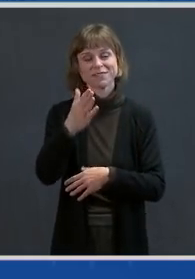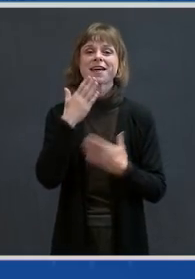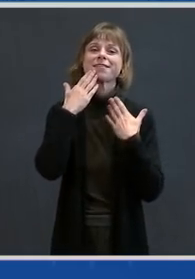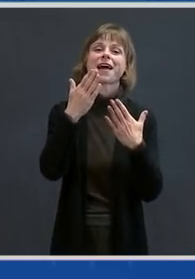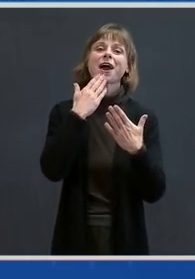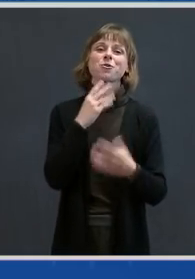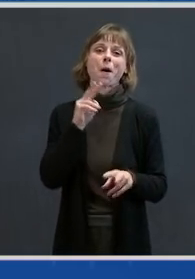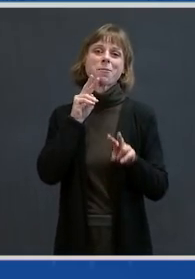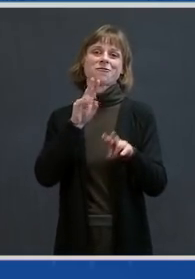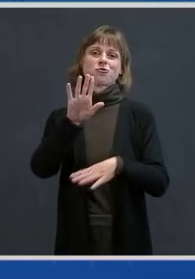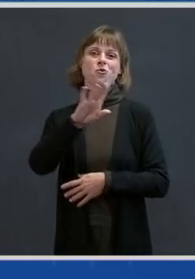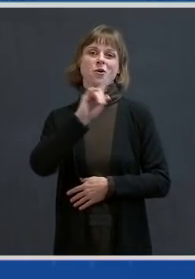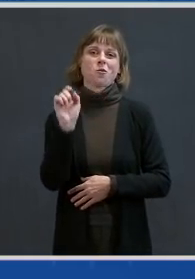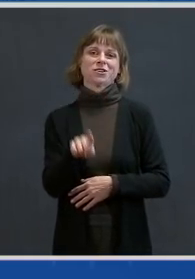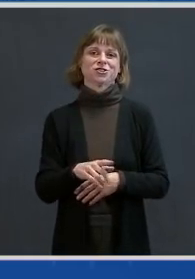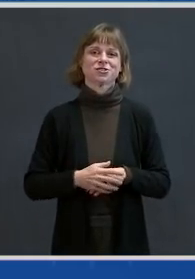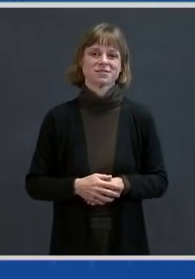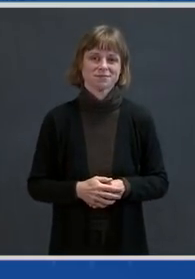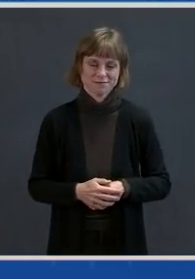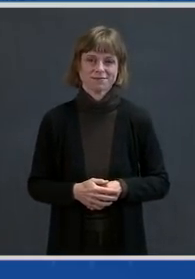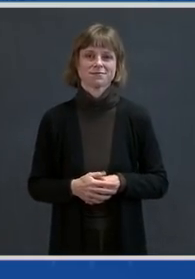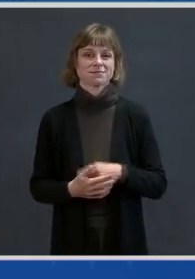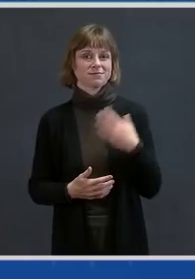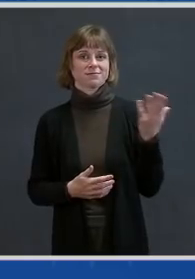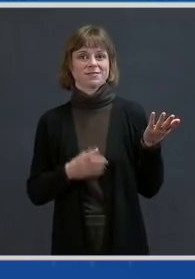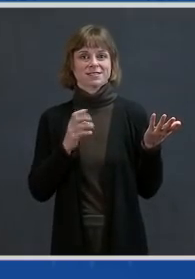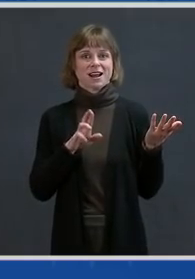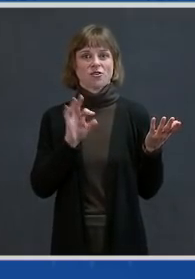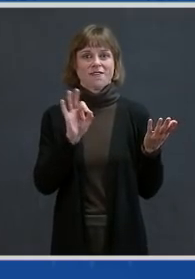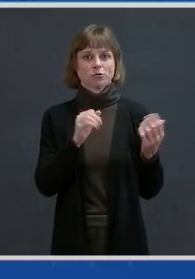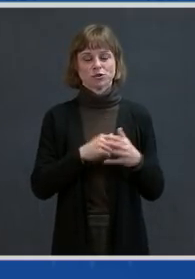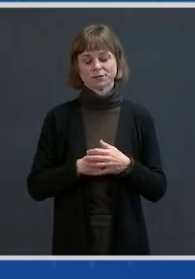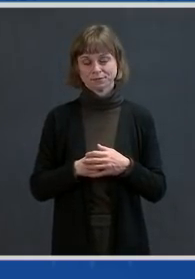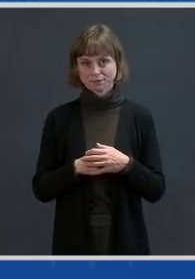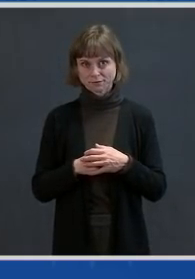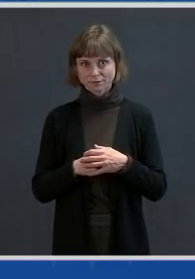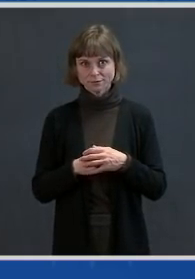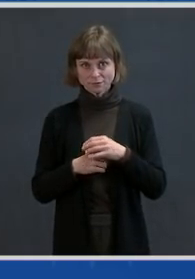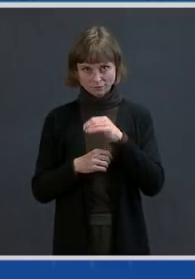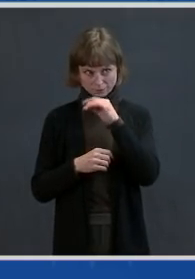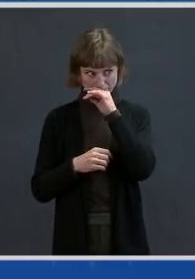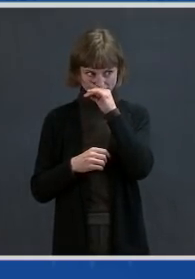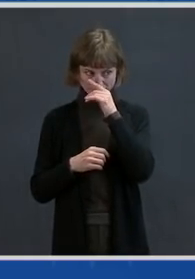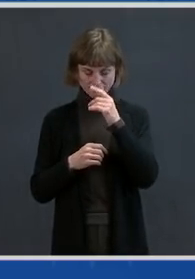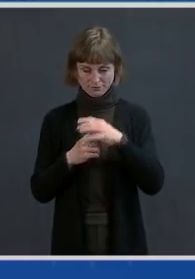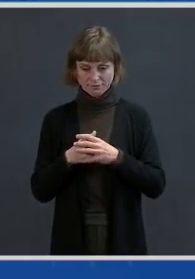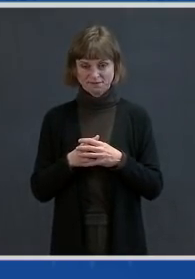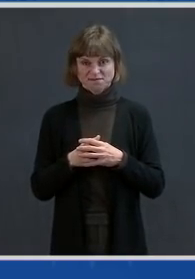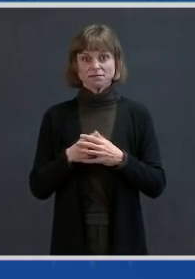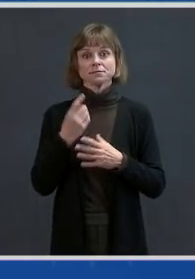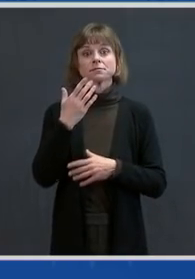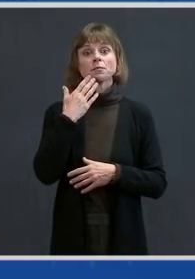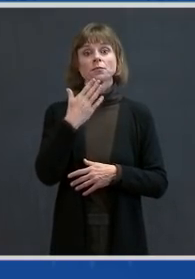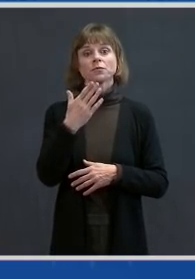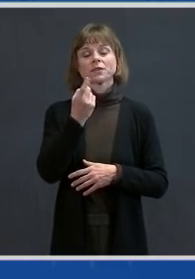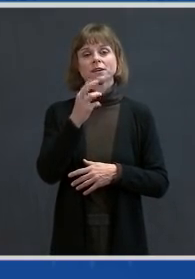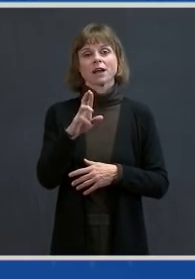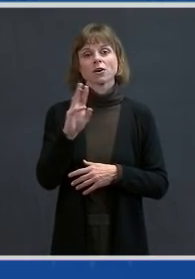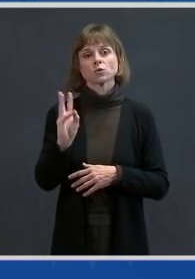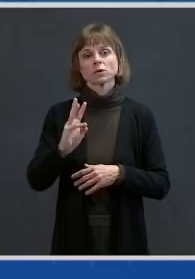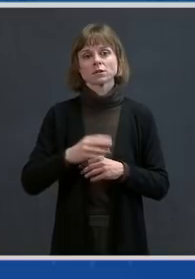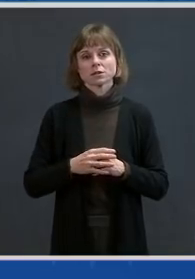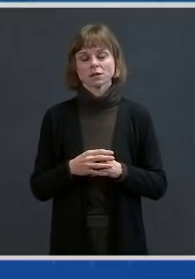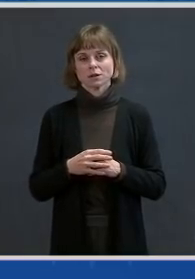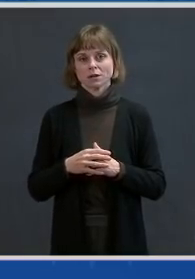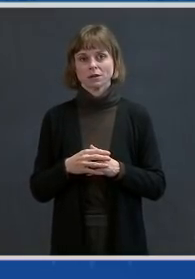your questions. And with that, I will turn things over to Dr. Fauci. Thank you very much, Dr. Walensky. I'm going to give now a